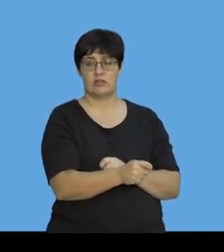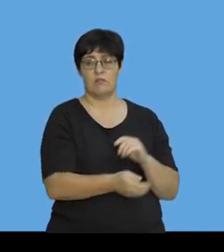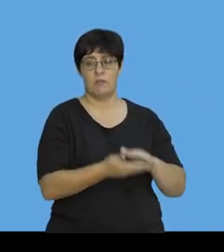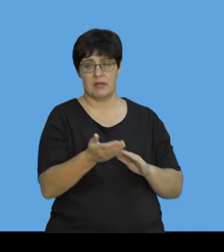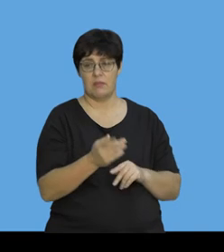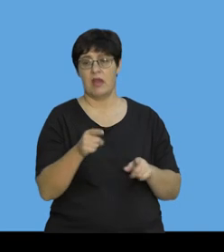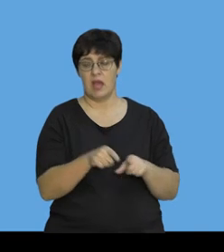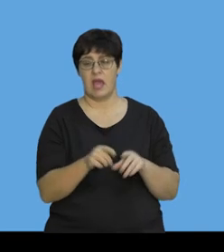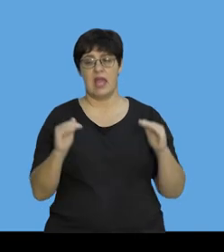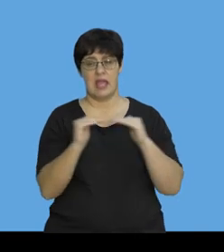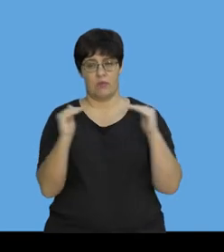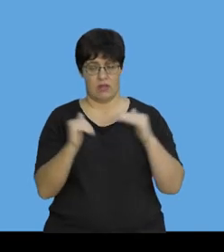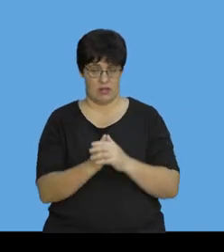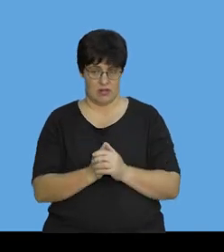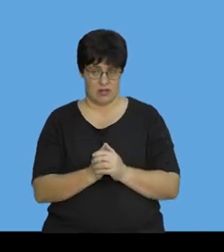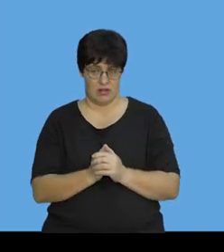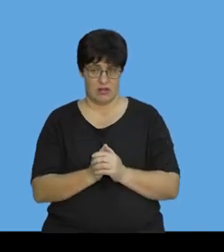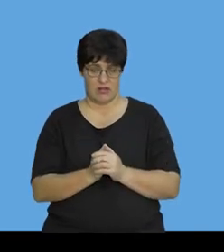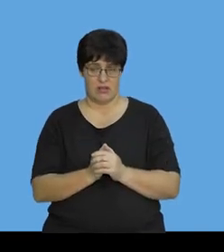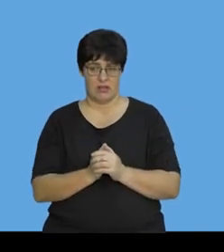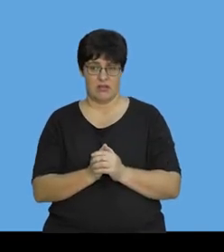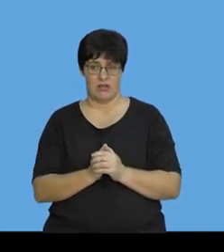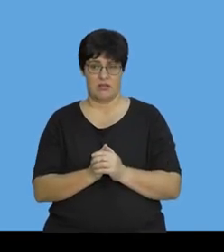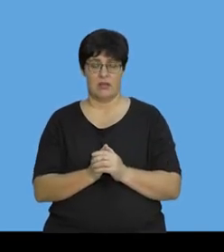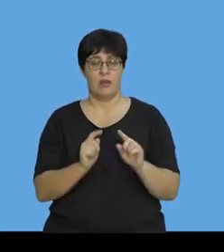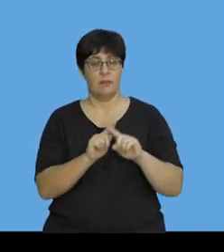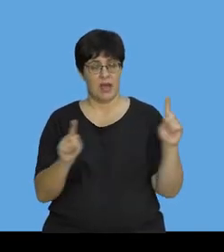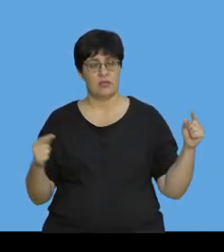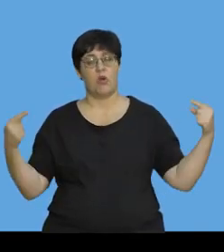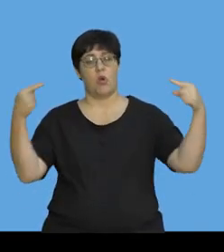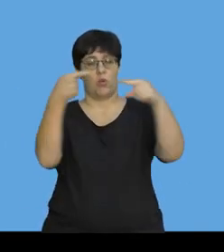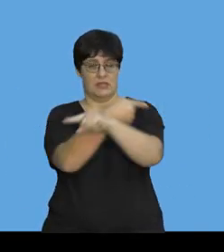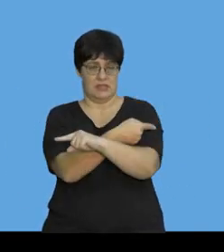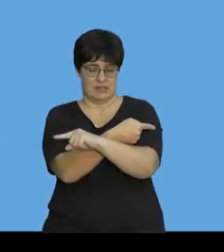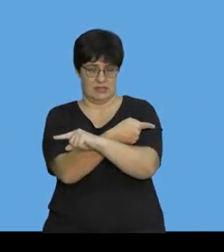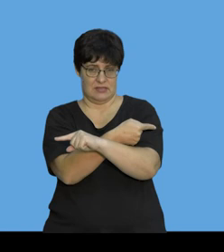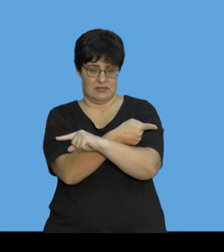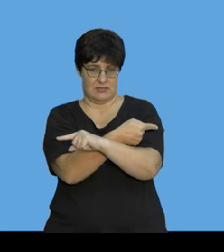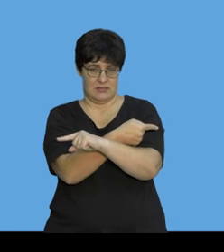but opposite